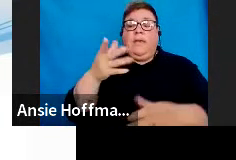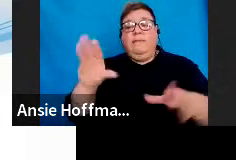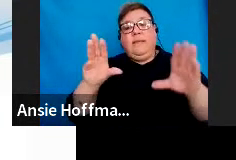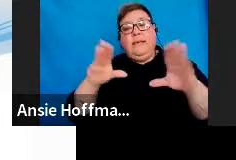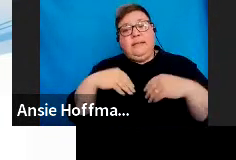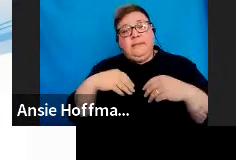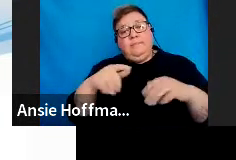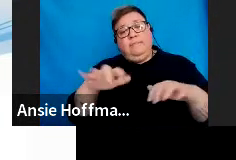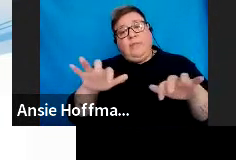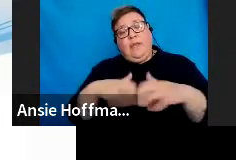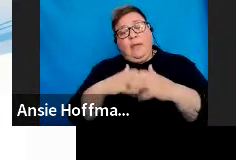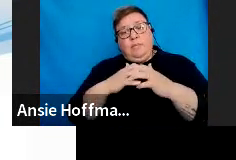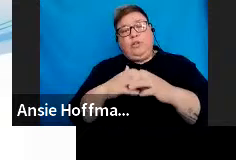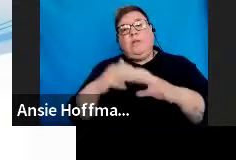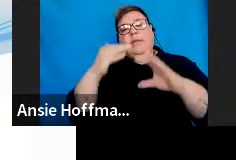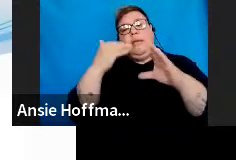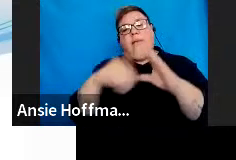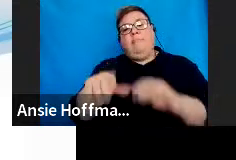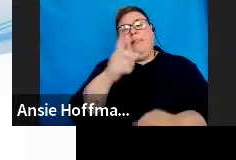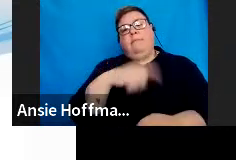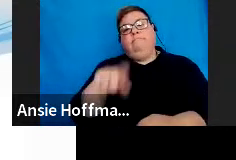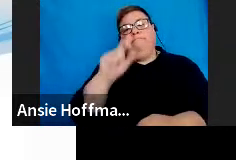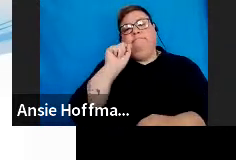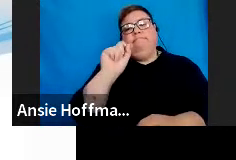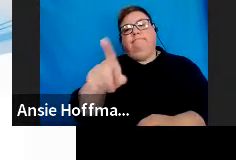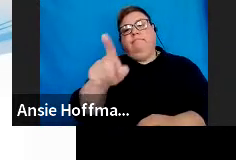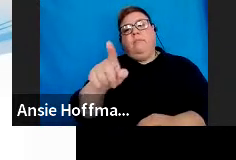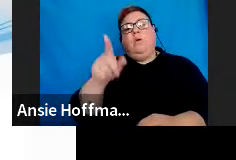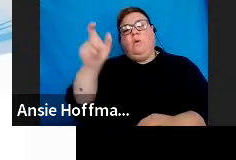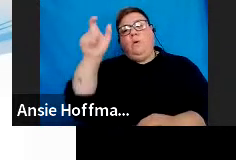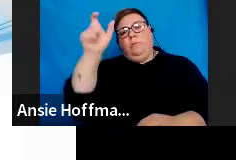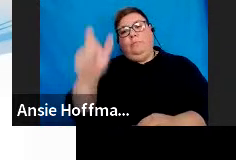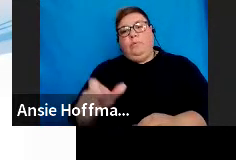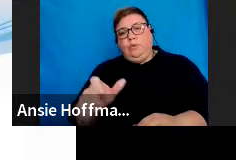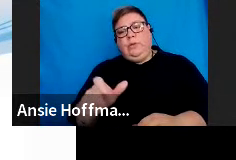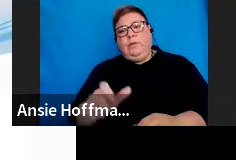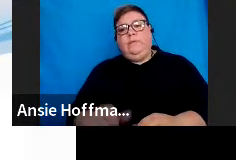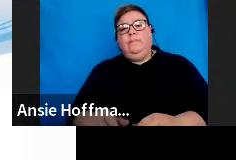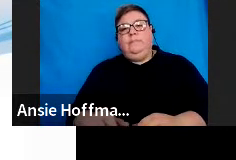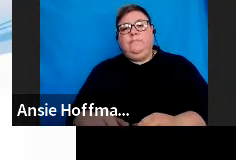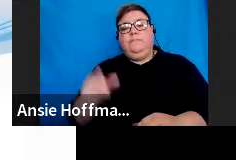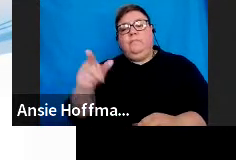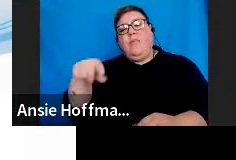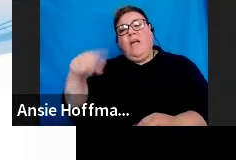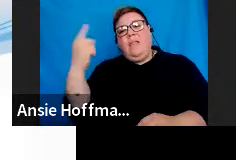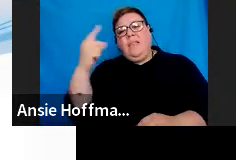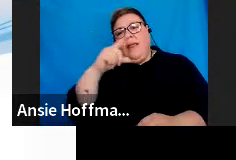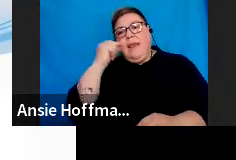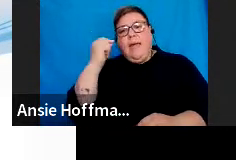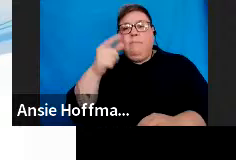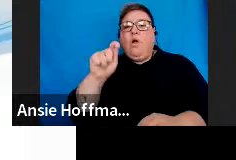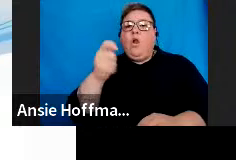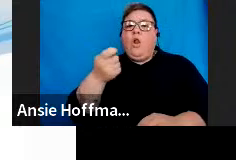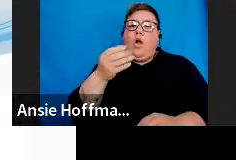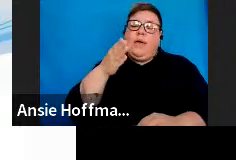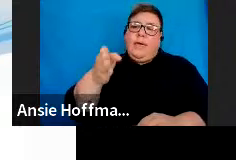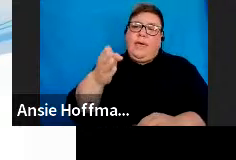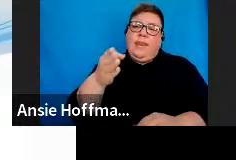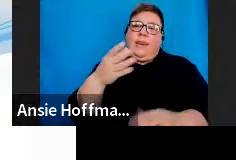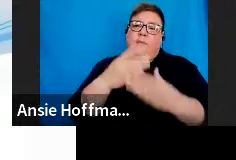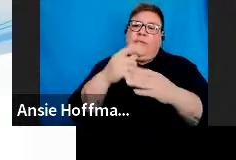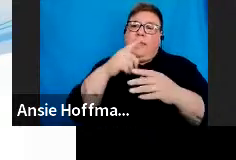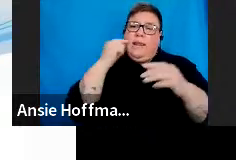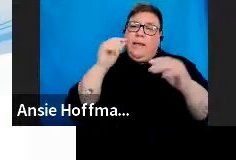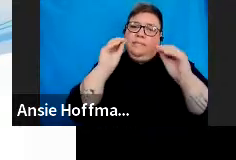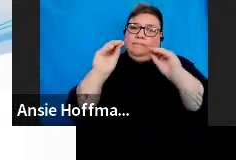an email will be sent to the requested user. So that other login name that you requested the merge with, an